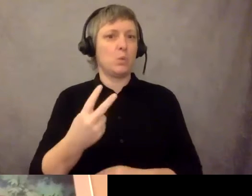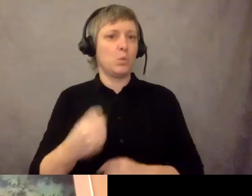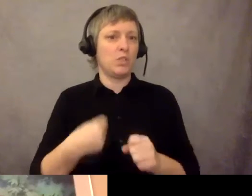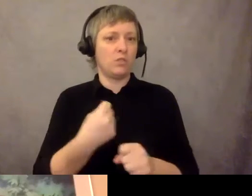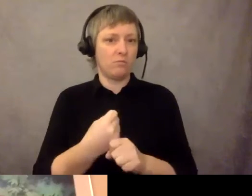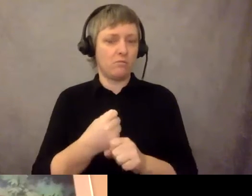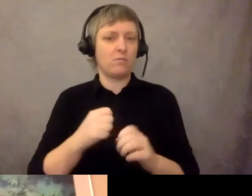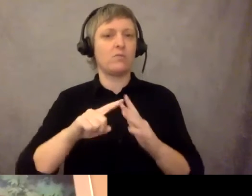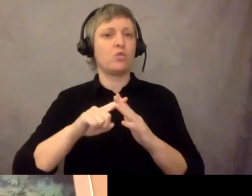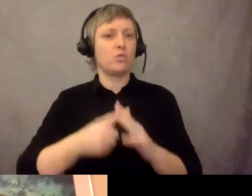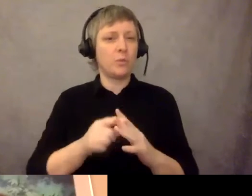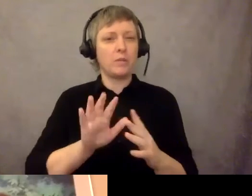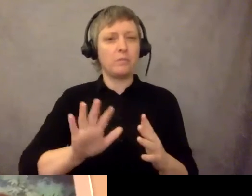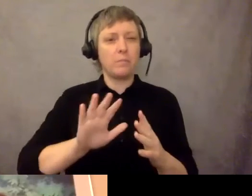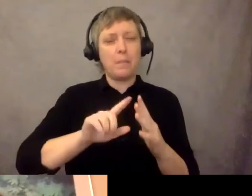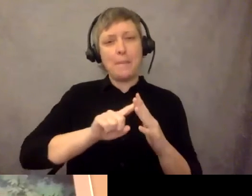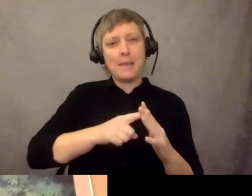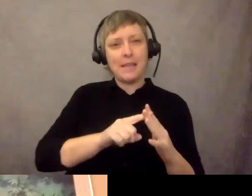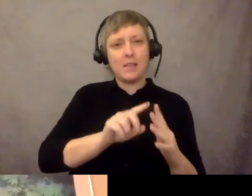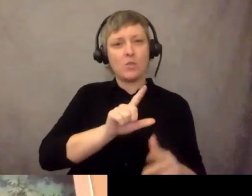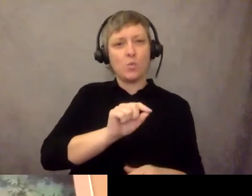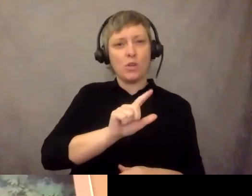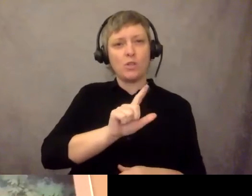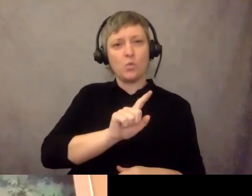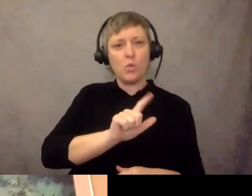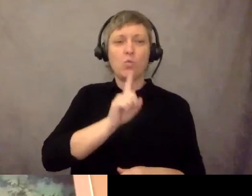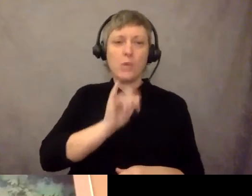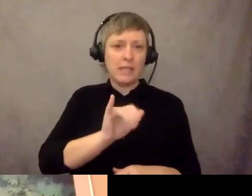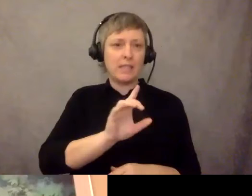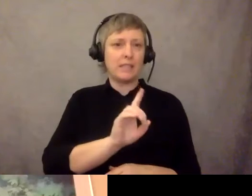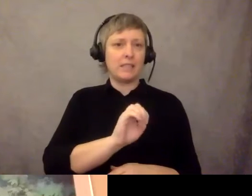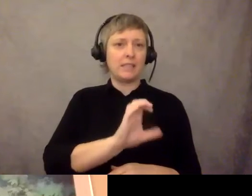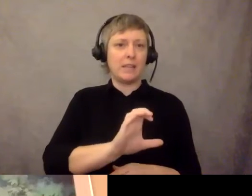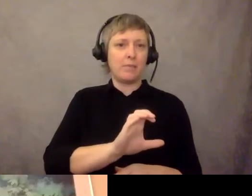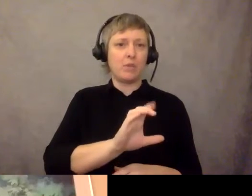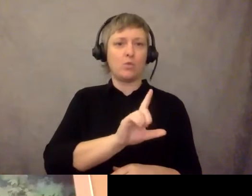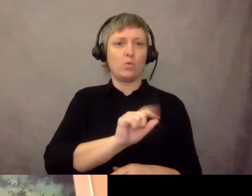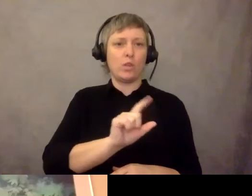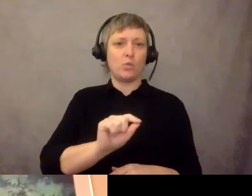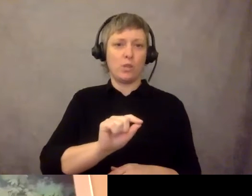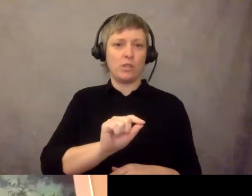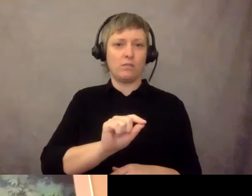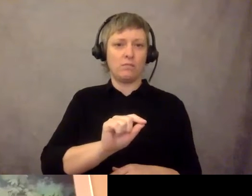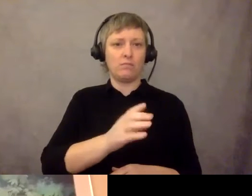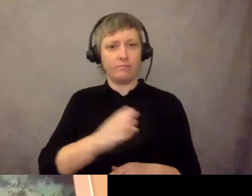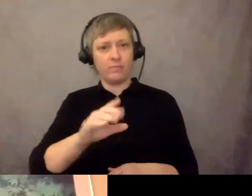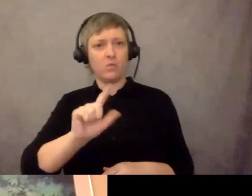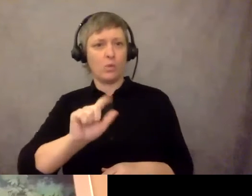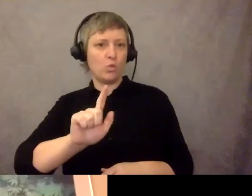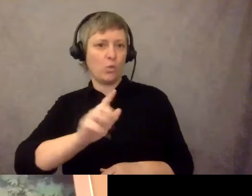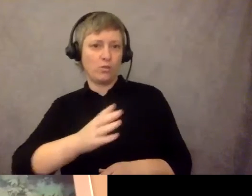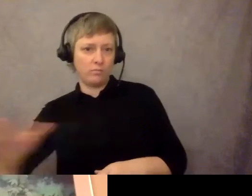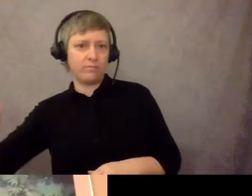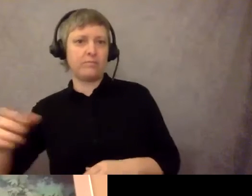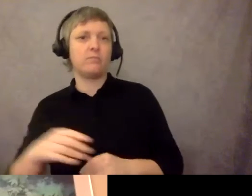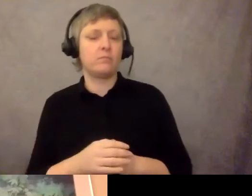of 2021, actually December of 2020. And they have two year terms. And they really